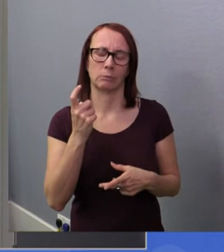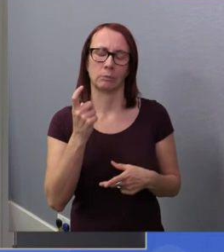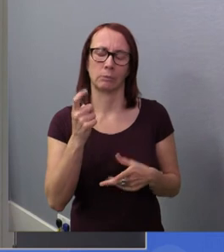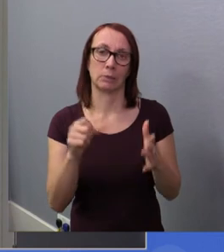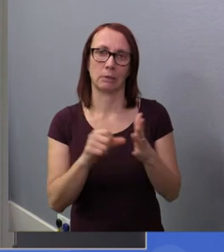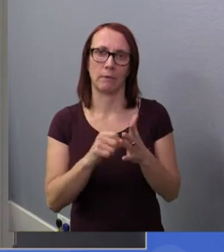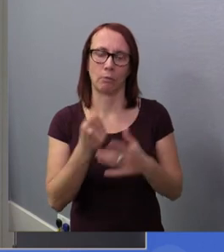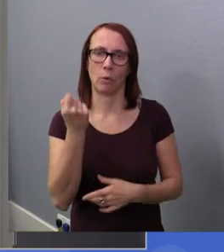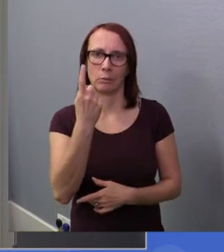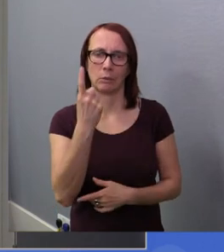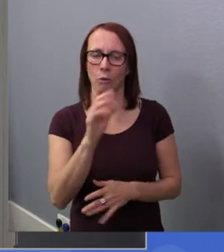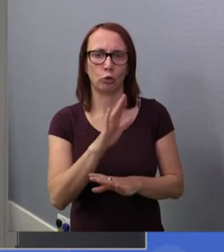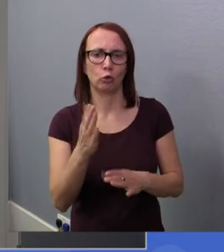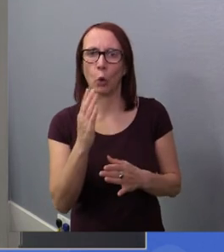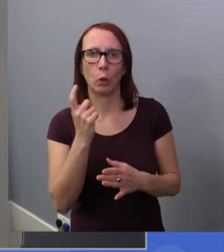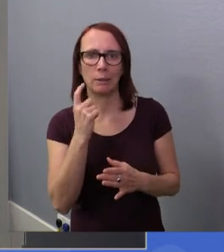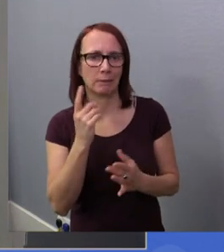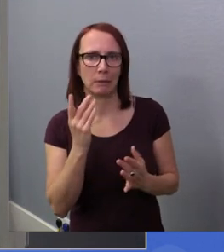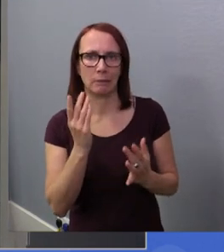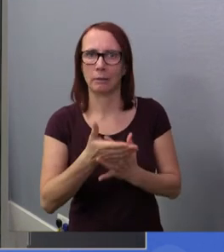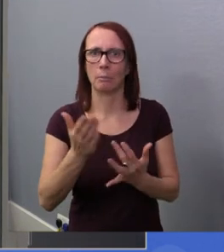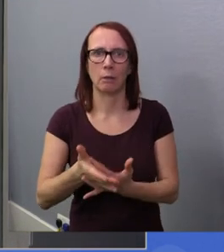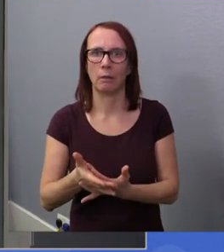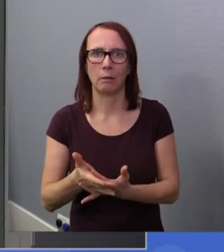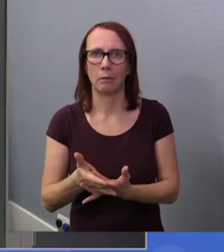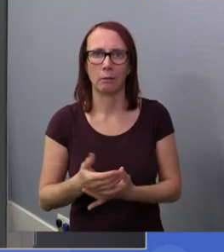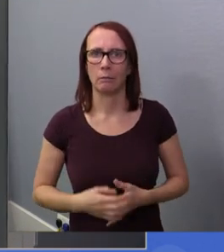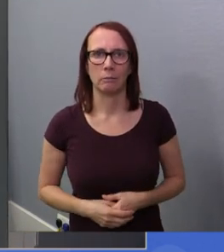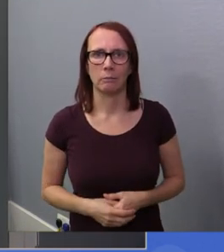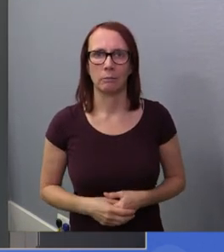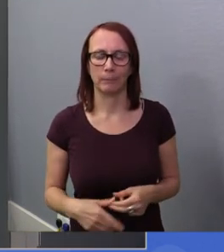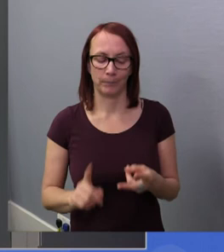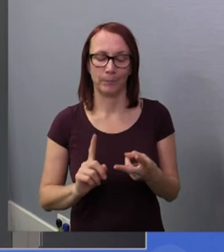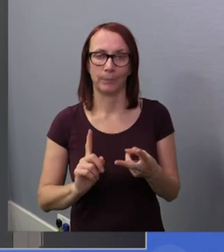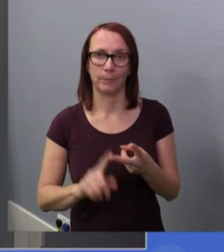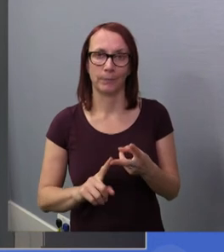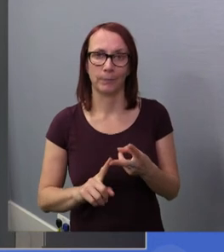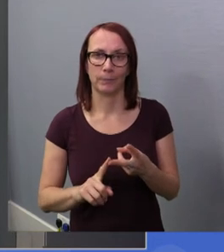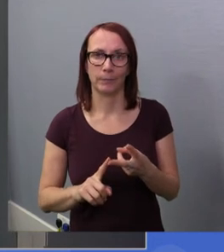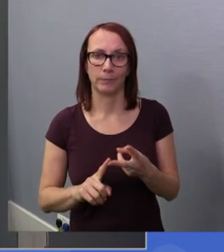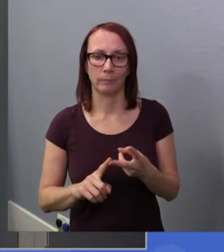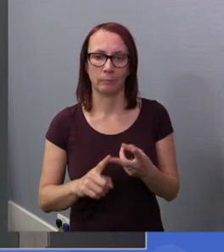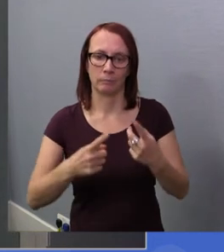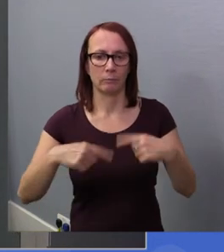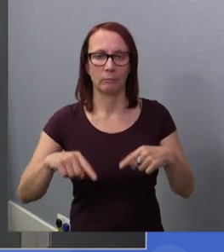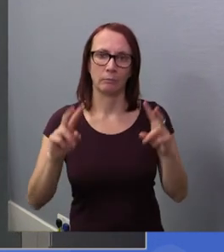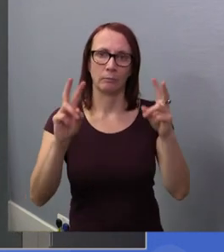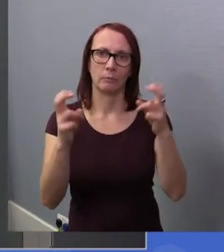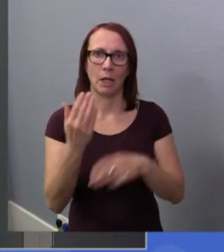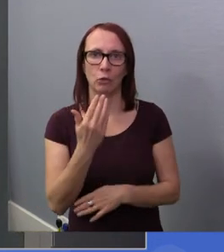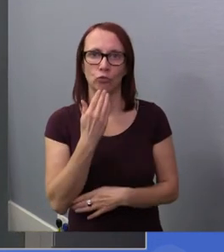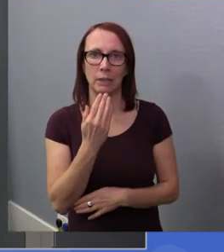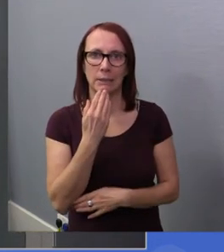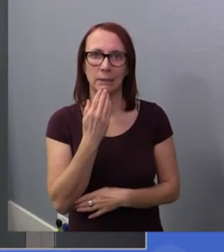is not easily accessible. Two, being green, in inverted commas,